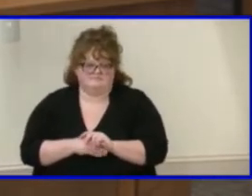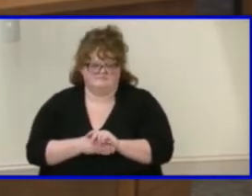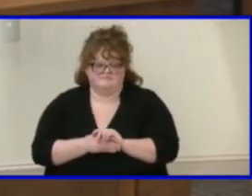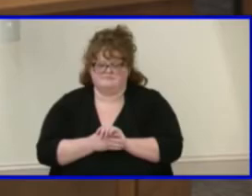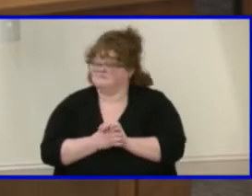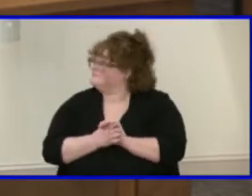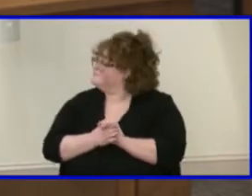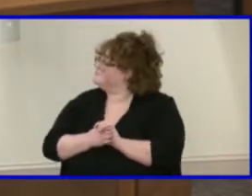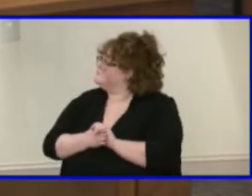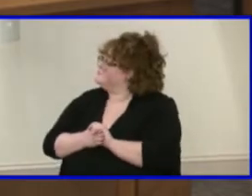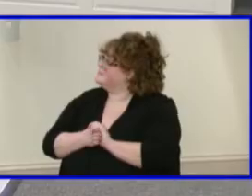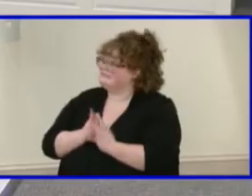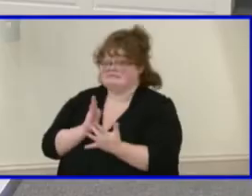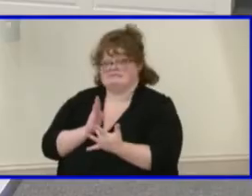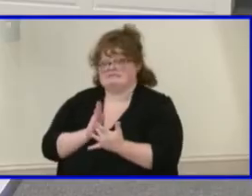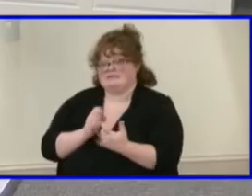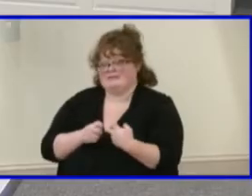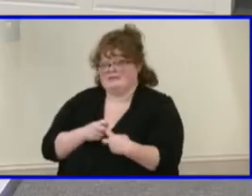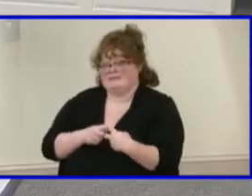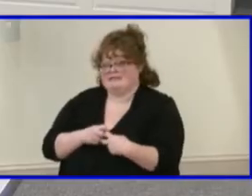Uh-oh, I'm technologically broken.